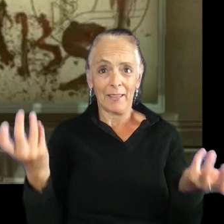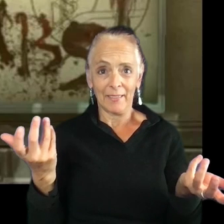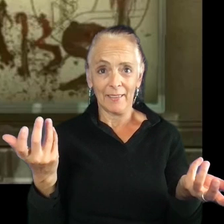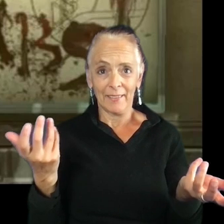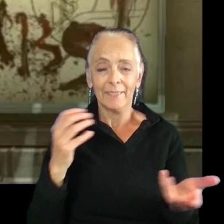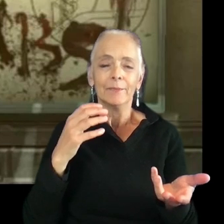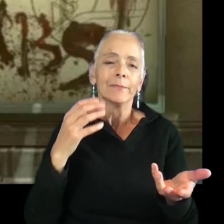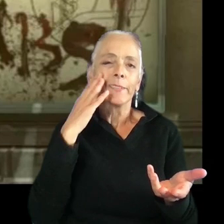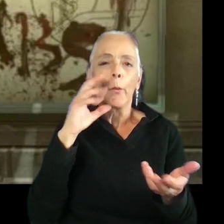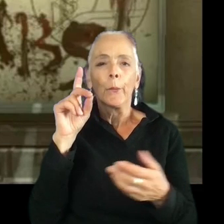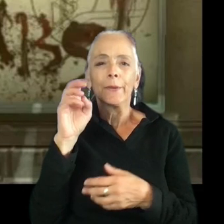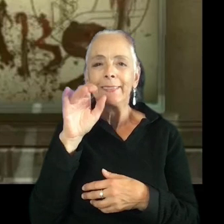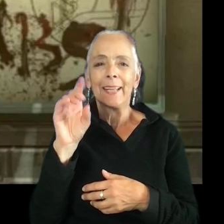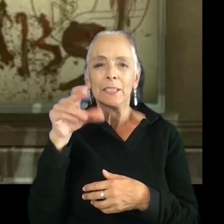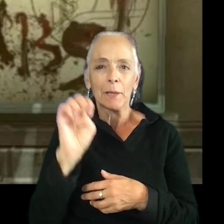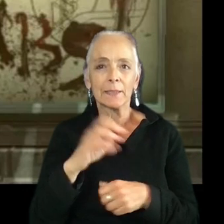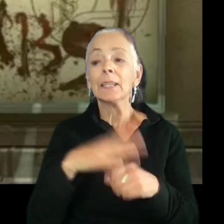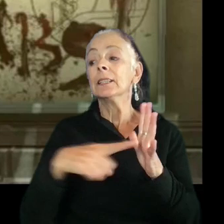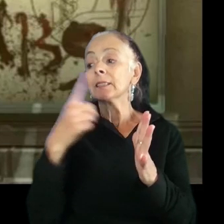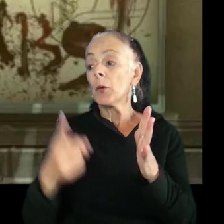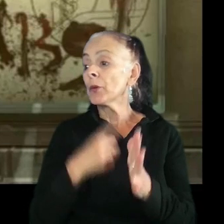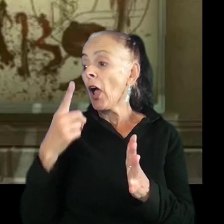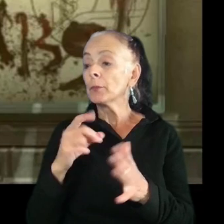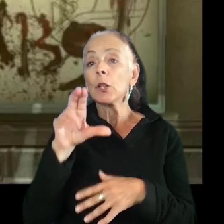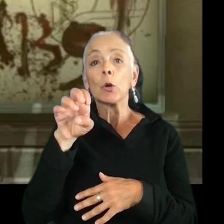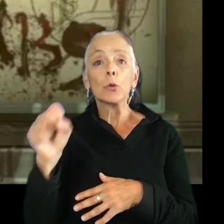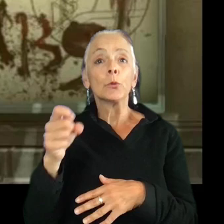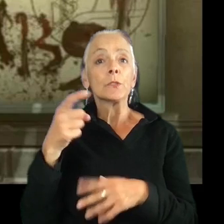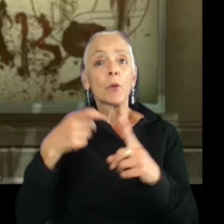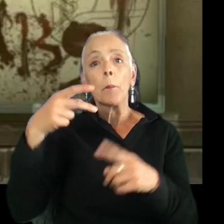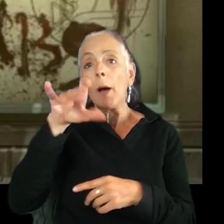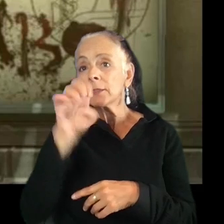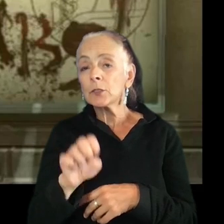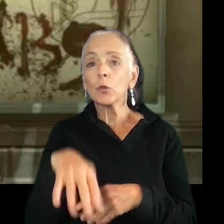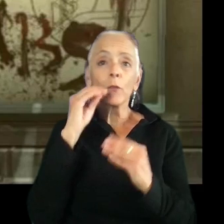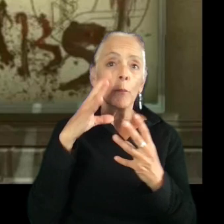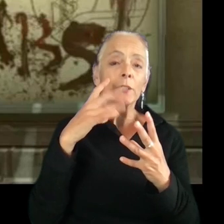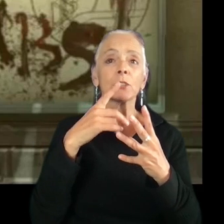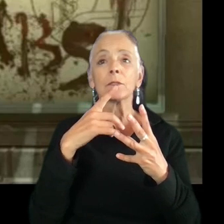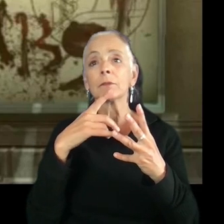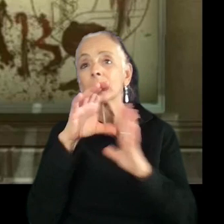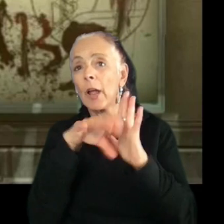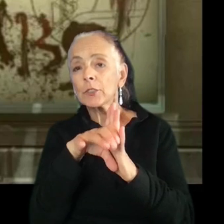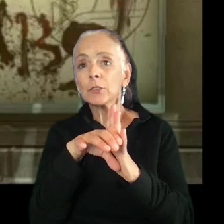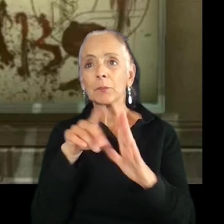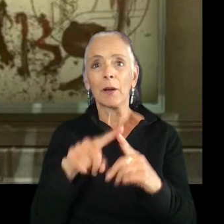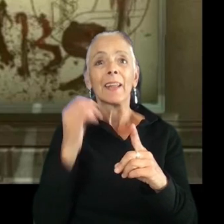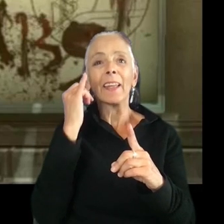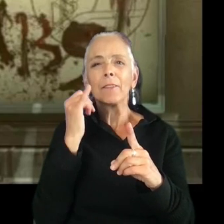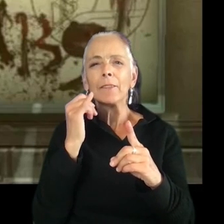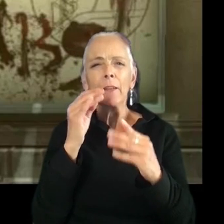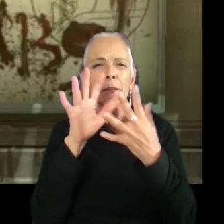Sometimes they're clues to puzzles. Sometimes they're information on the characters. But when they are put in these low contrast